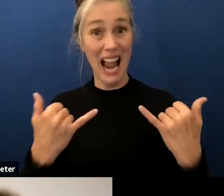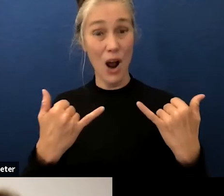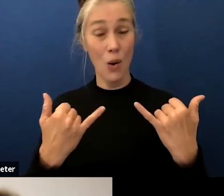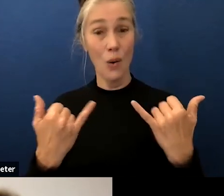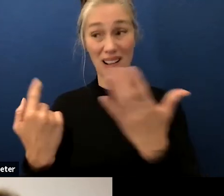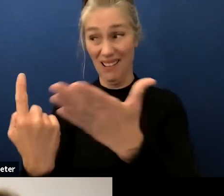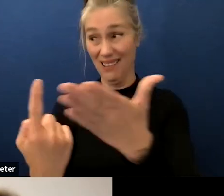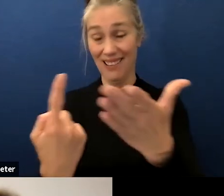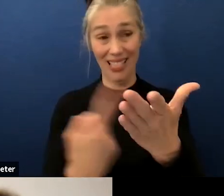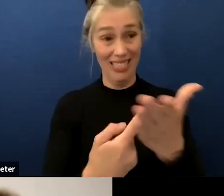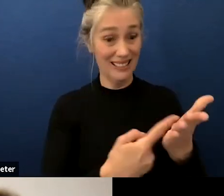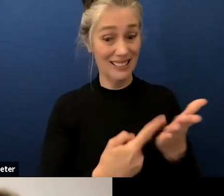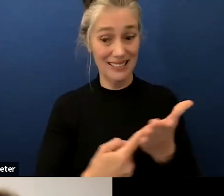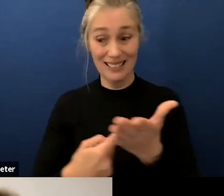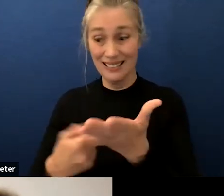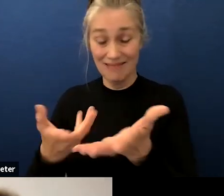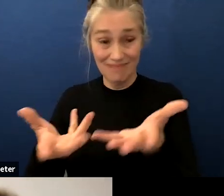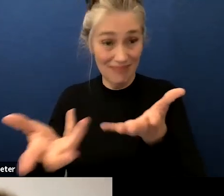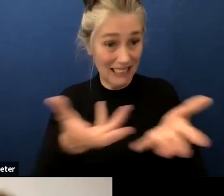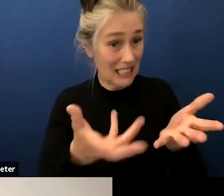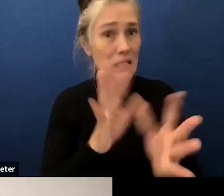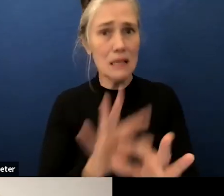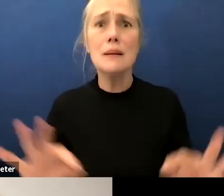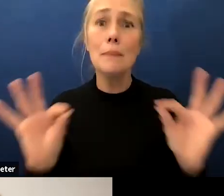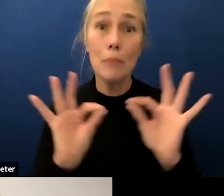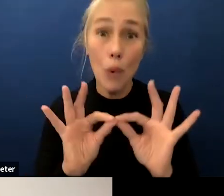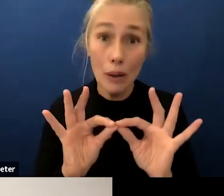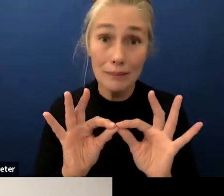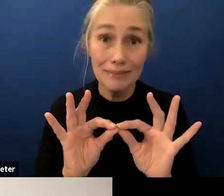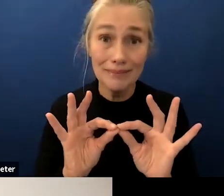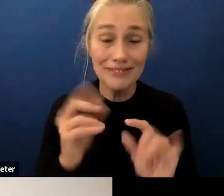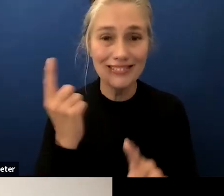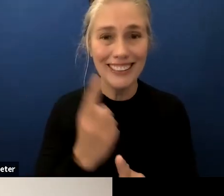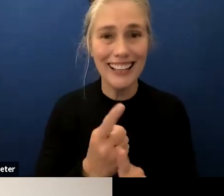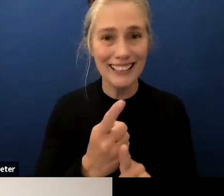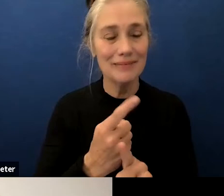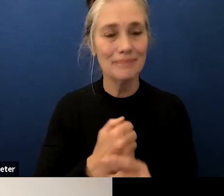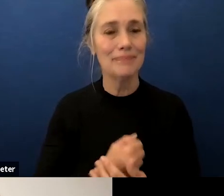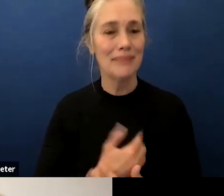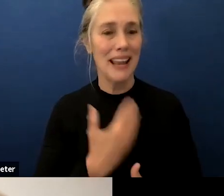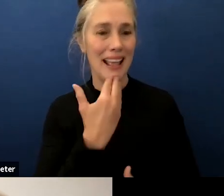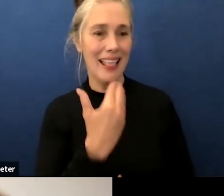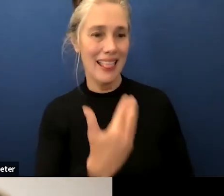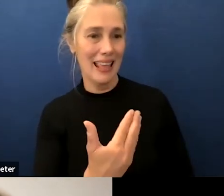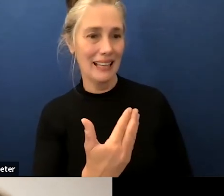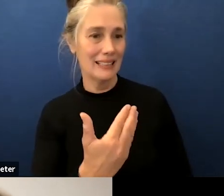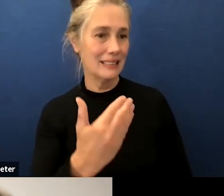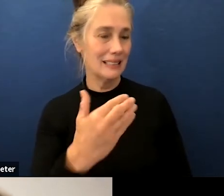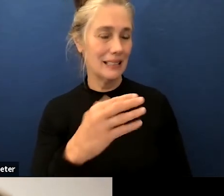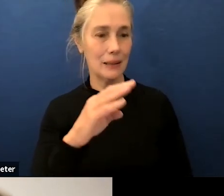something that that that that's important so thanks I was wondering if